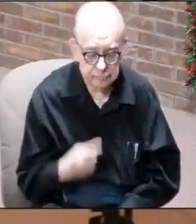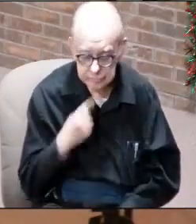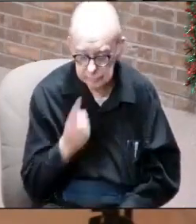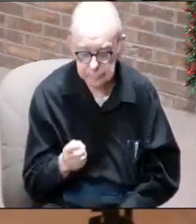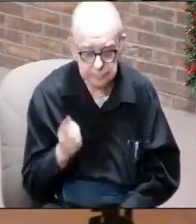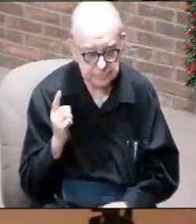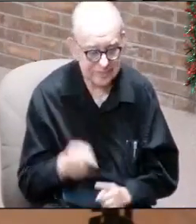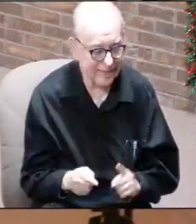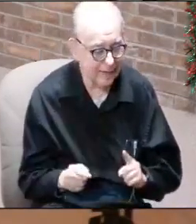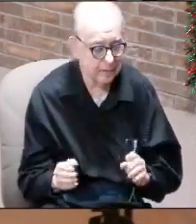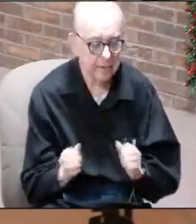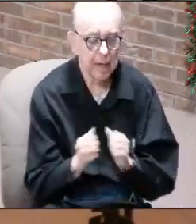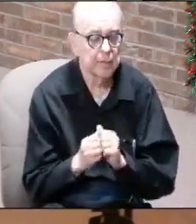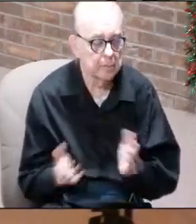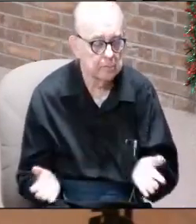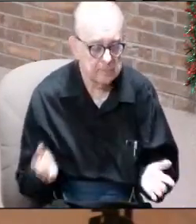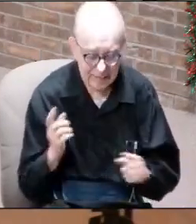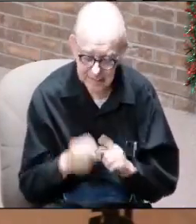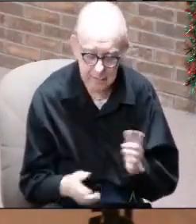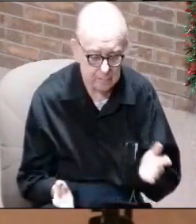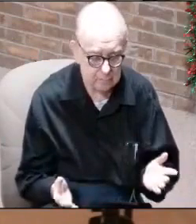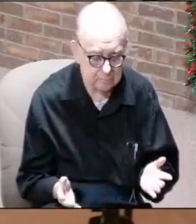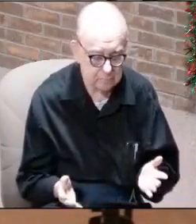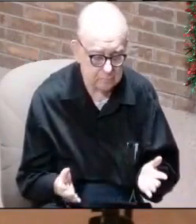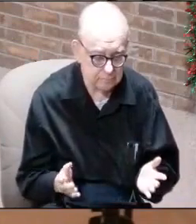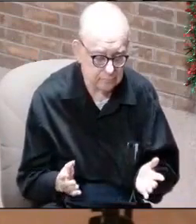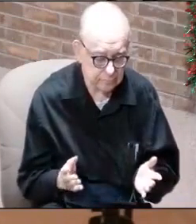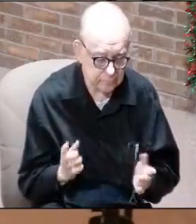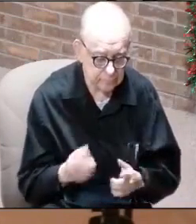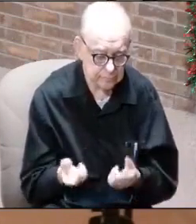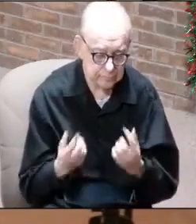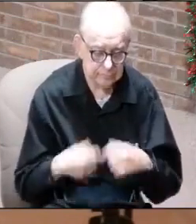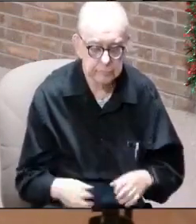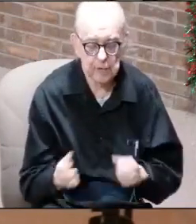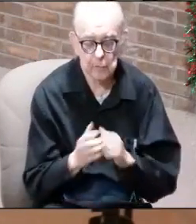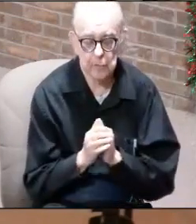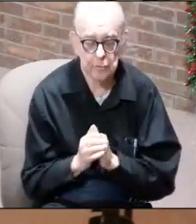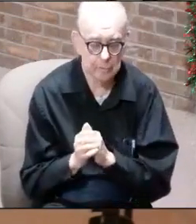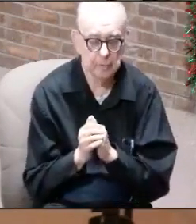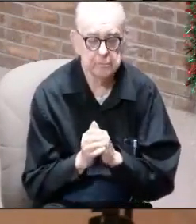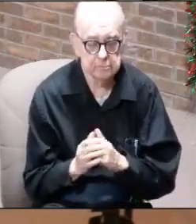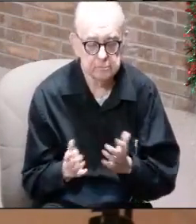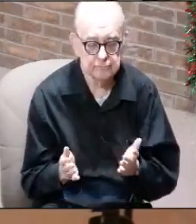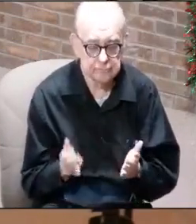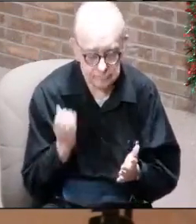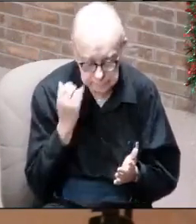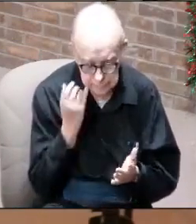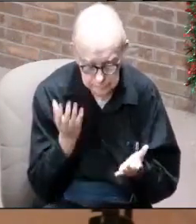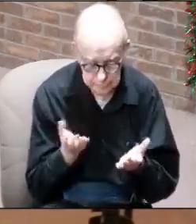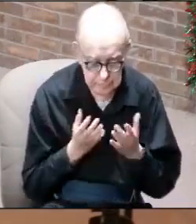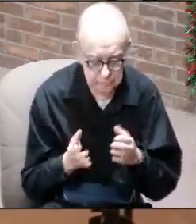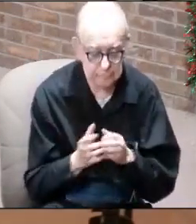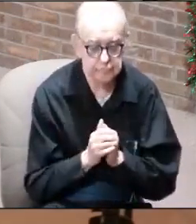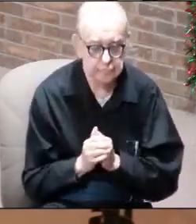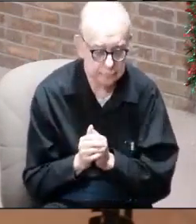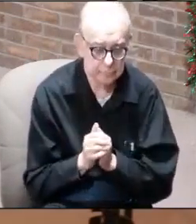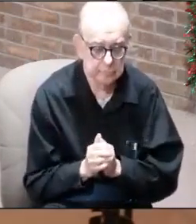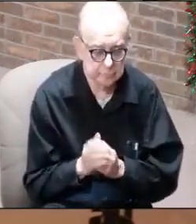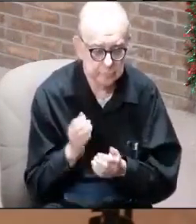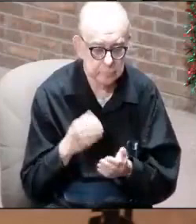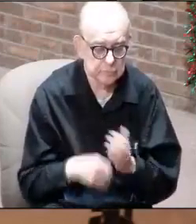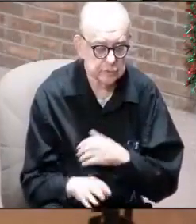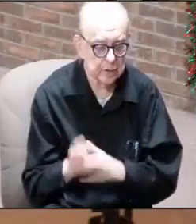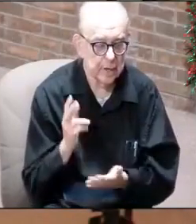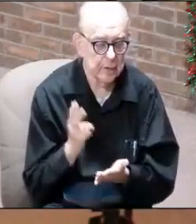told they couldn't gather. You couldn't come and worship. If you wanted to worship, do it in the